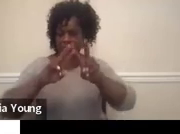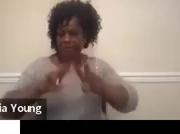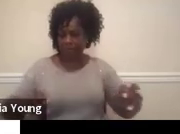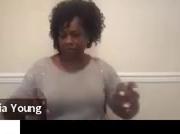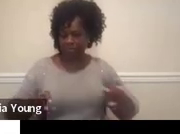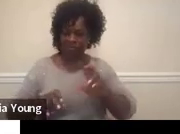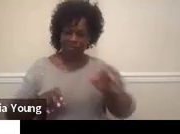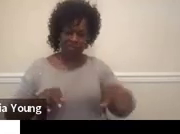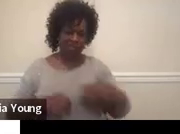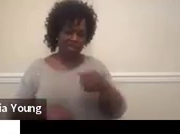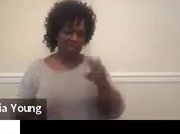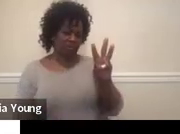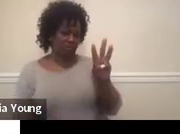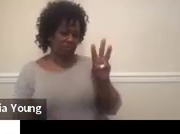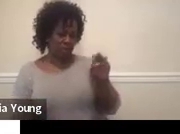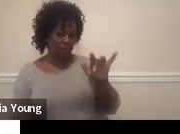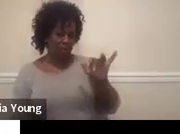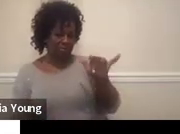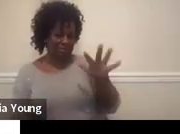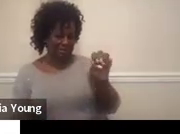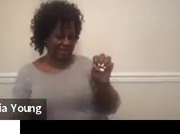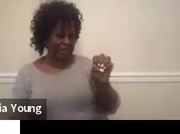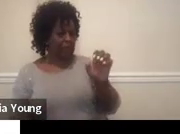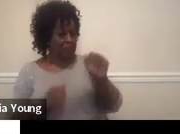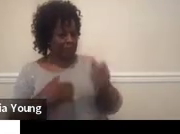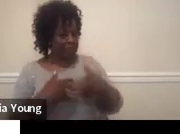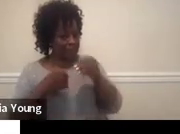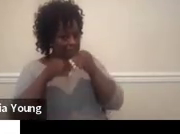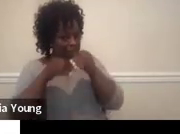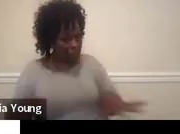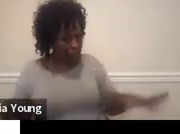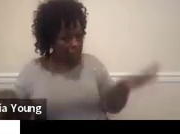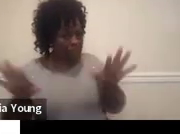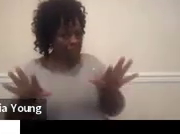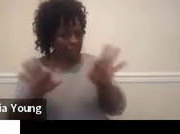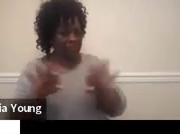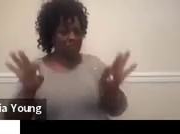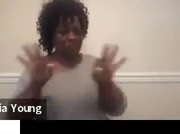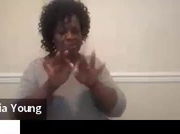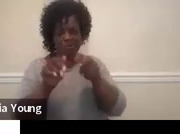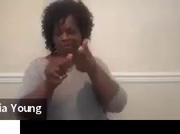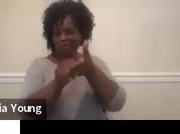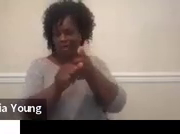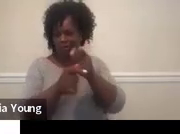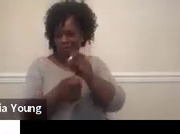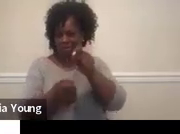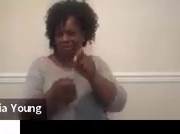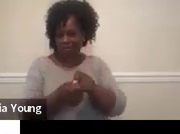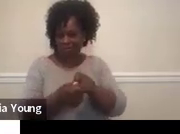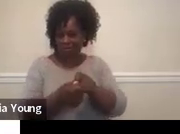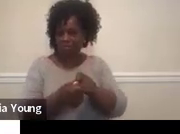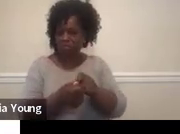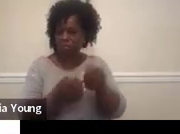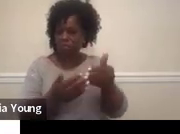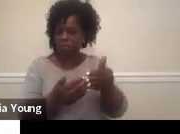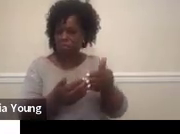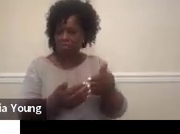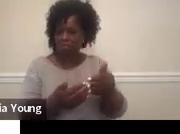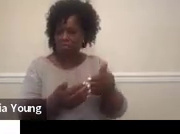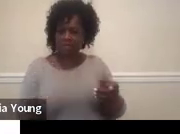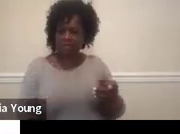website you could get lost. If you're a transition geek, there's good stuff. This is back to